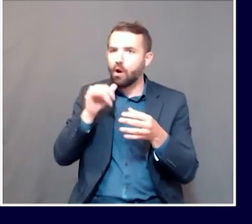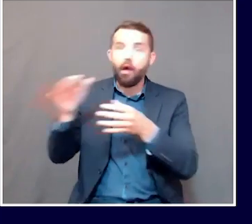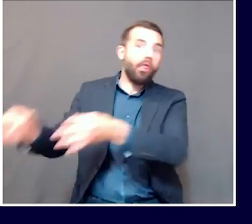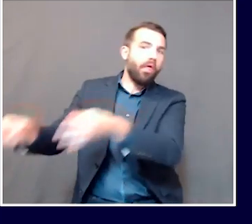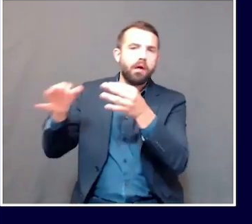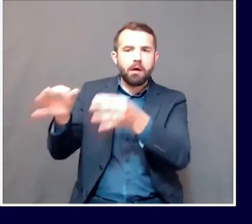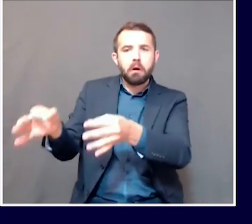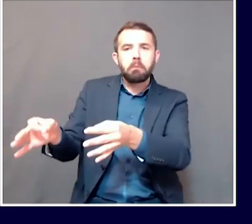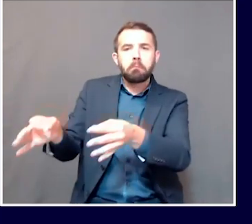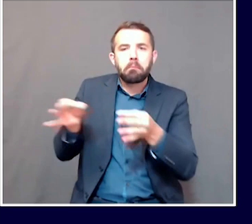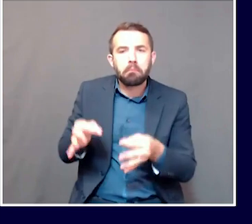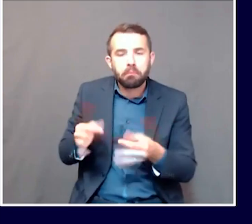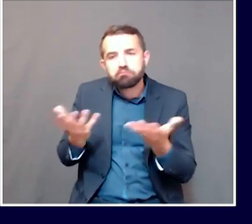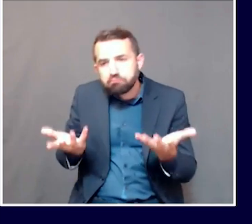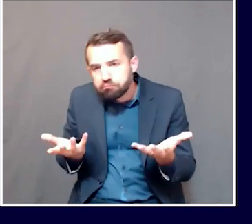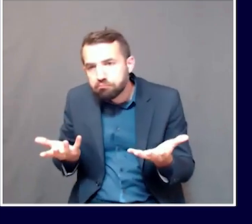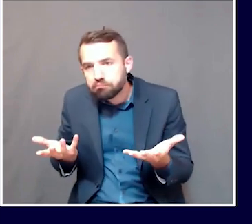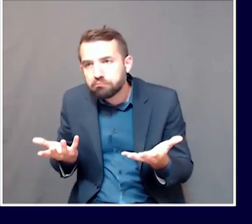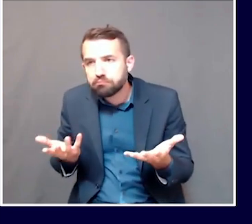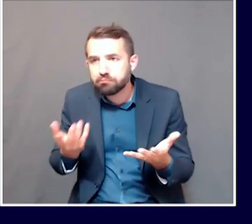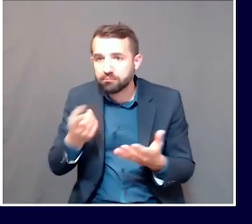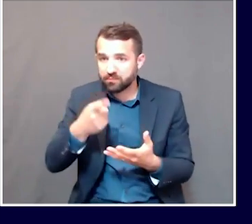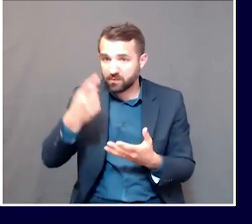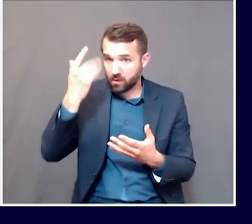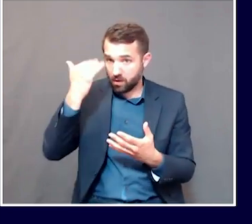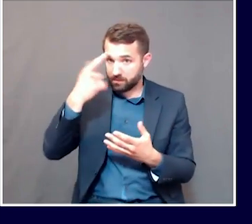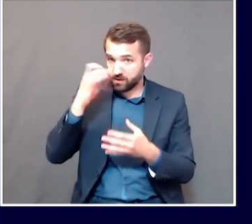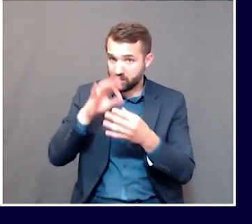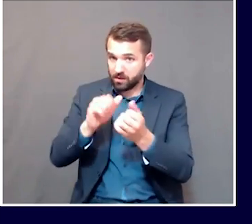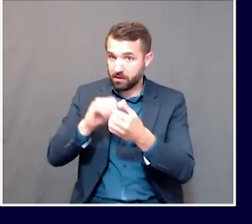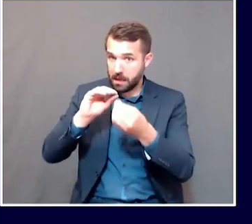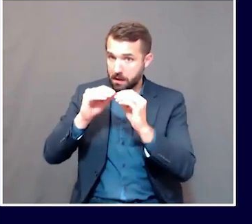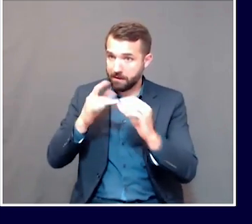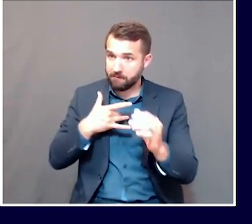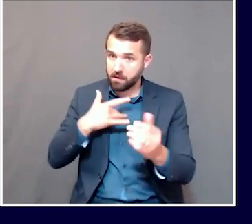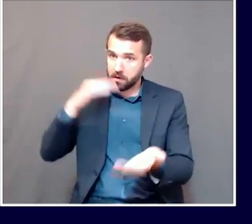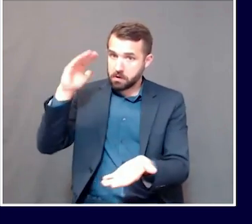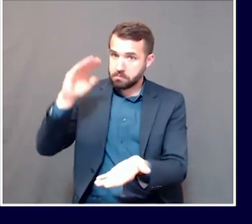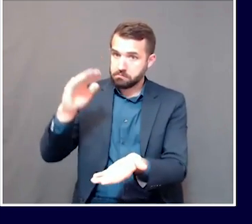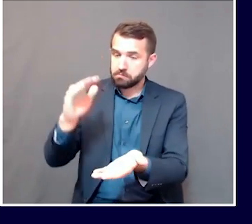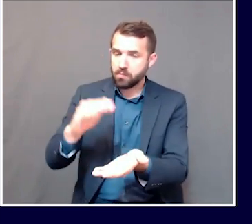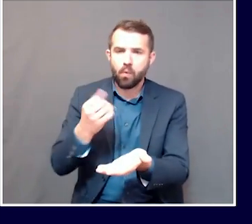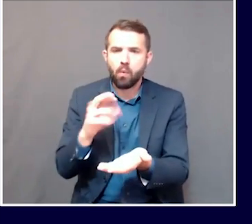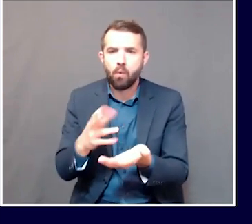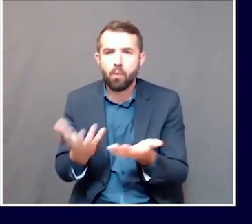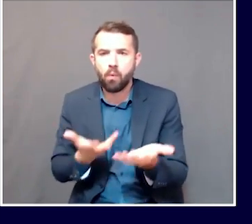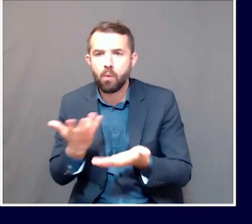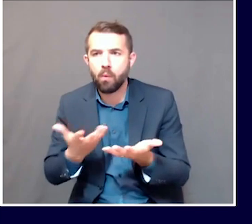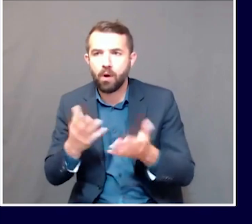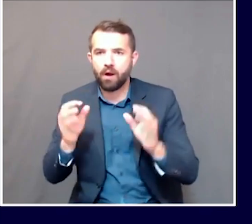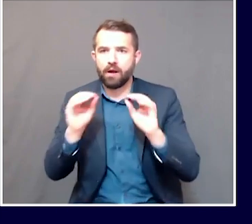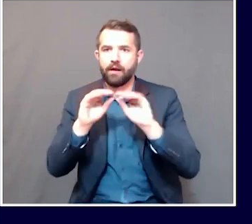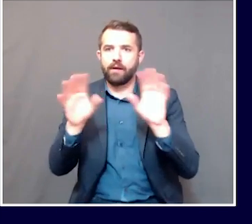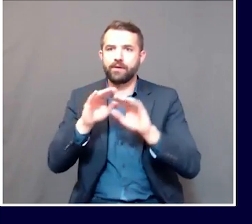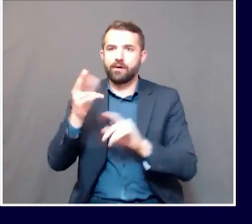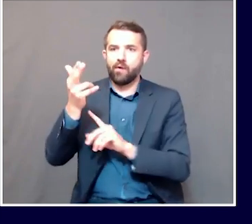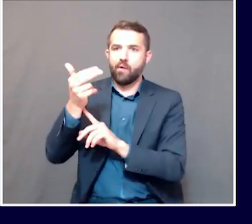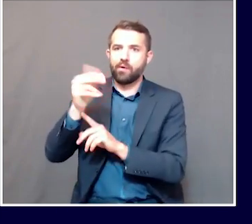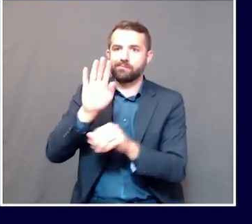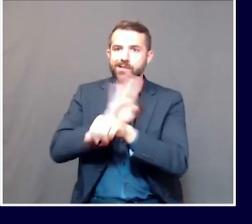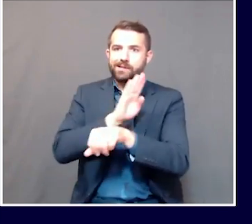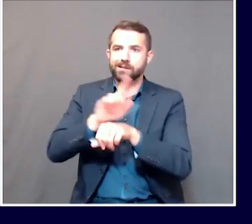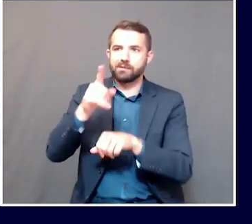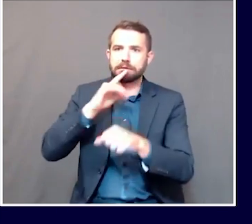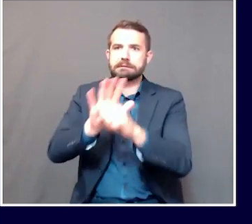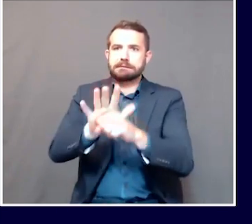you were seeing the downward trends in numbers or was this... Obviously, you're getting a lot of pressure from the hospitality industry to